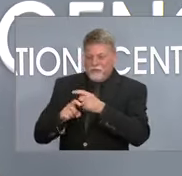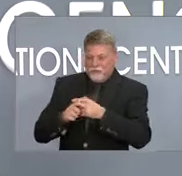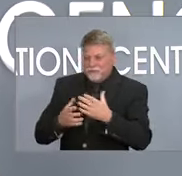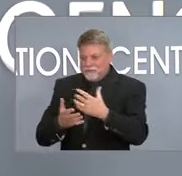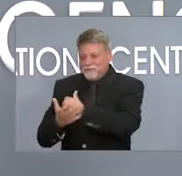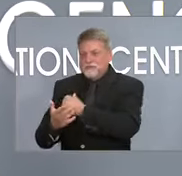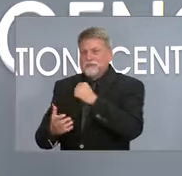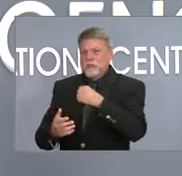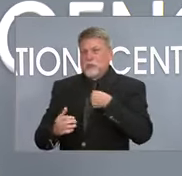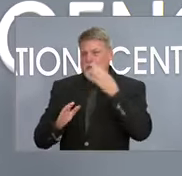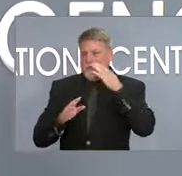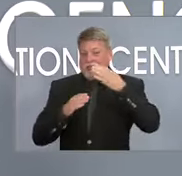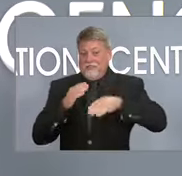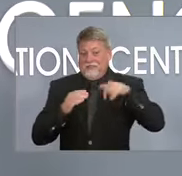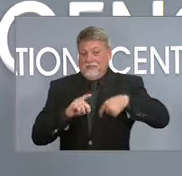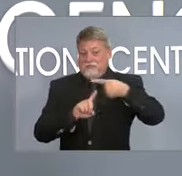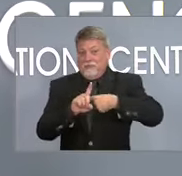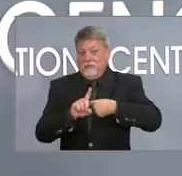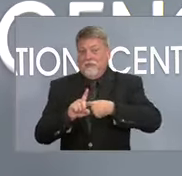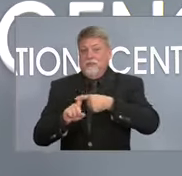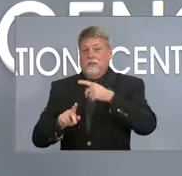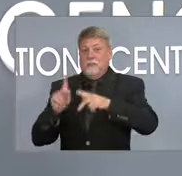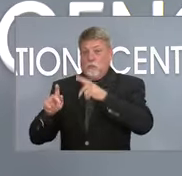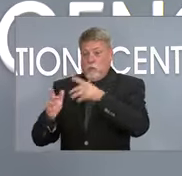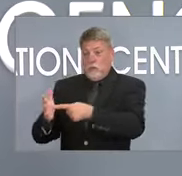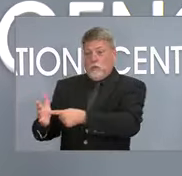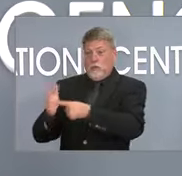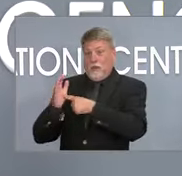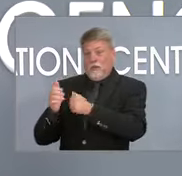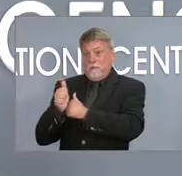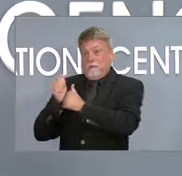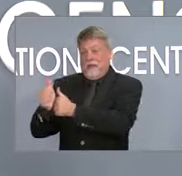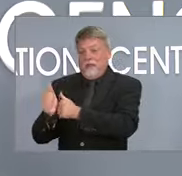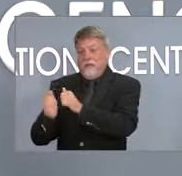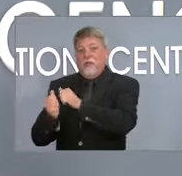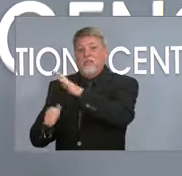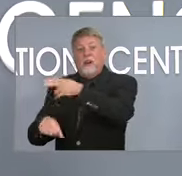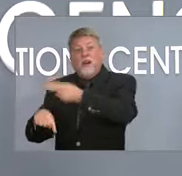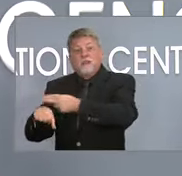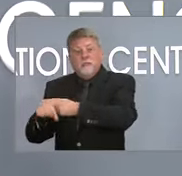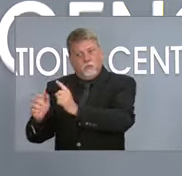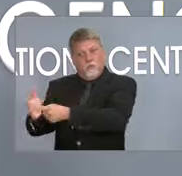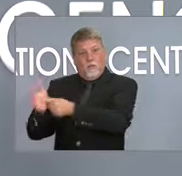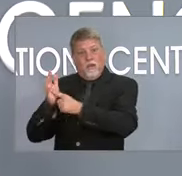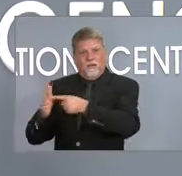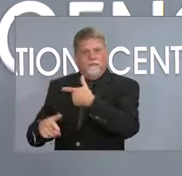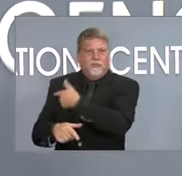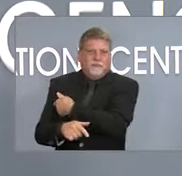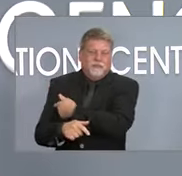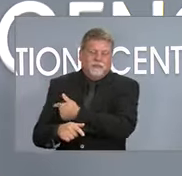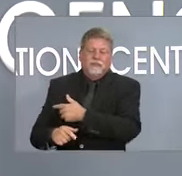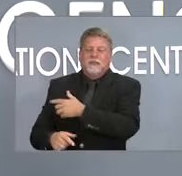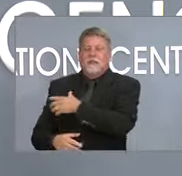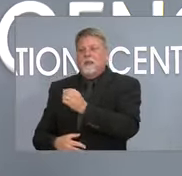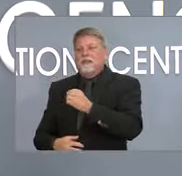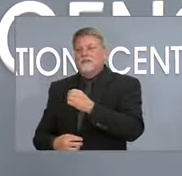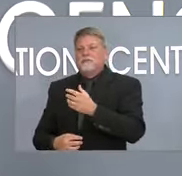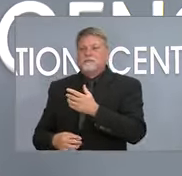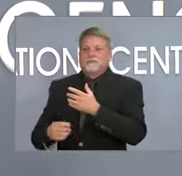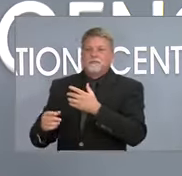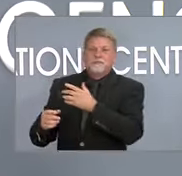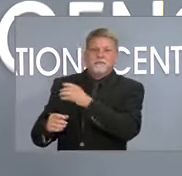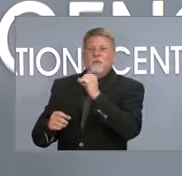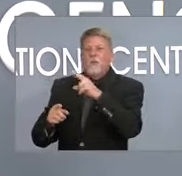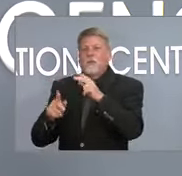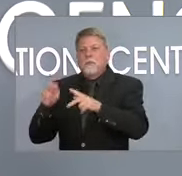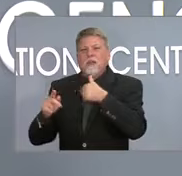By the end of this month, folks need to comply with, with those requirements or have had a conversation about some sort of religious